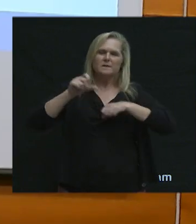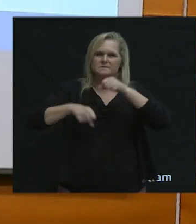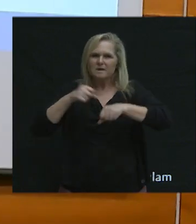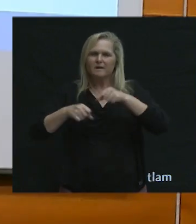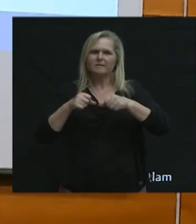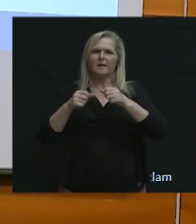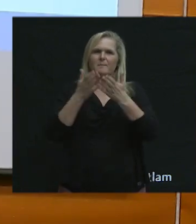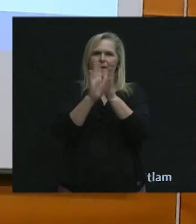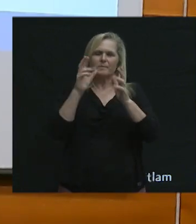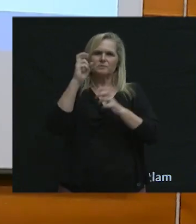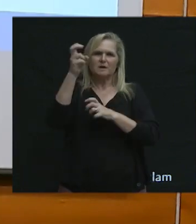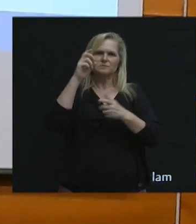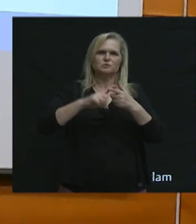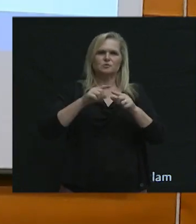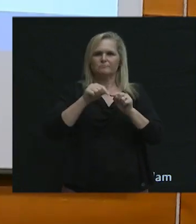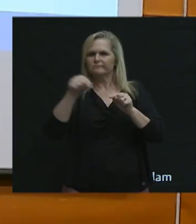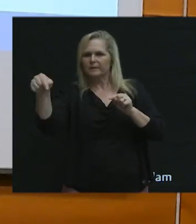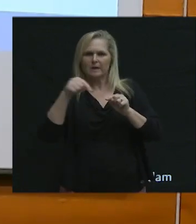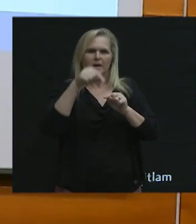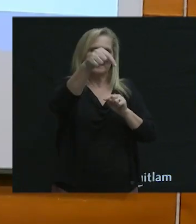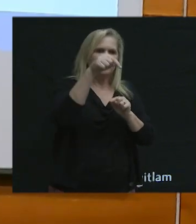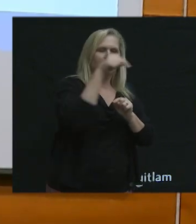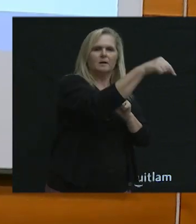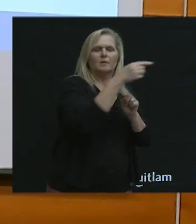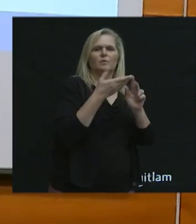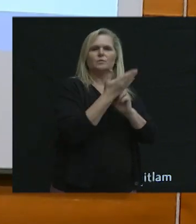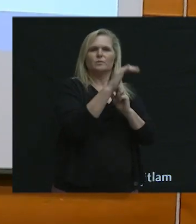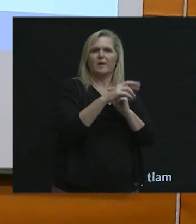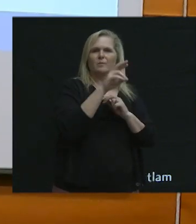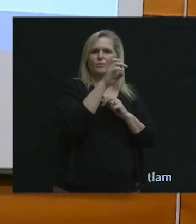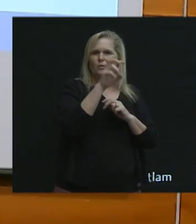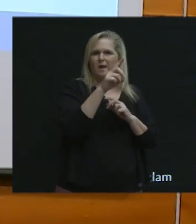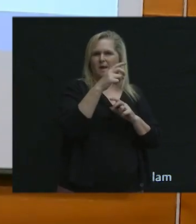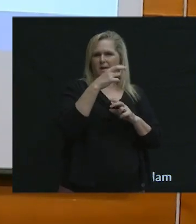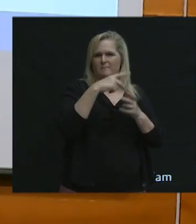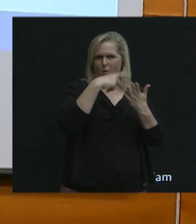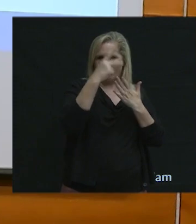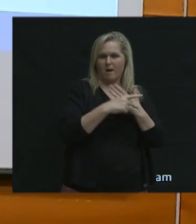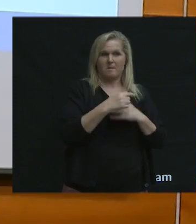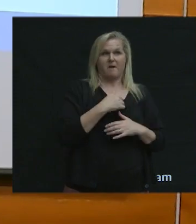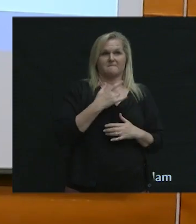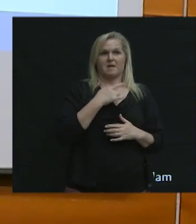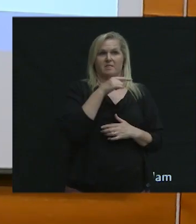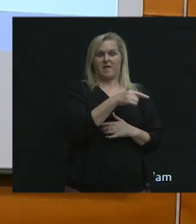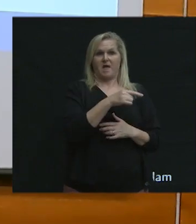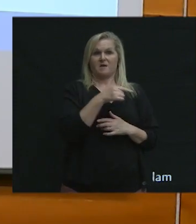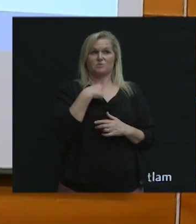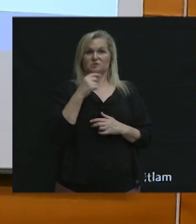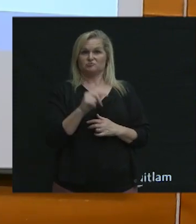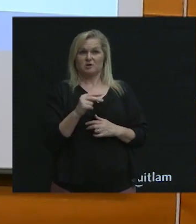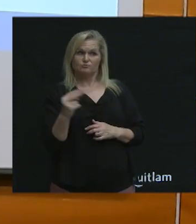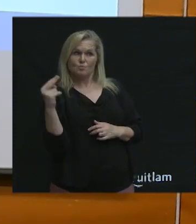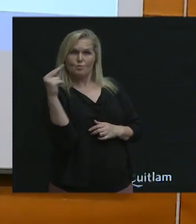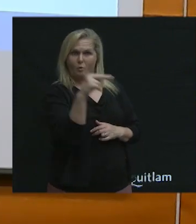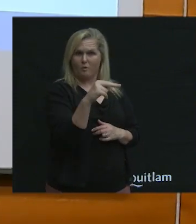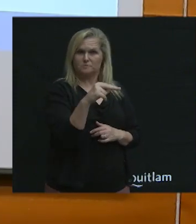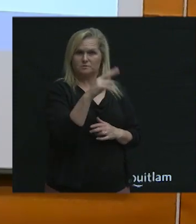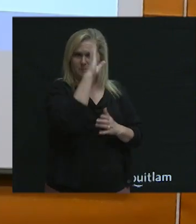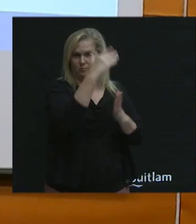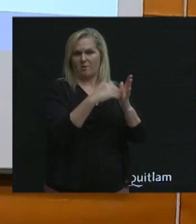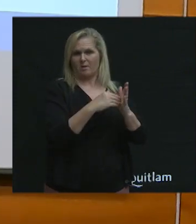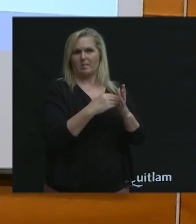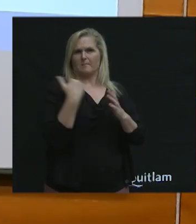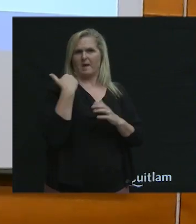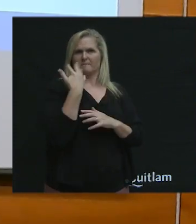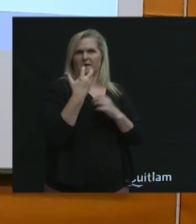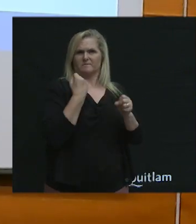surrounding neighborhoods through AXE, so through the REV program. And so I think it's really the one to watch with, over the past